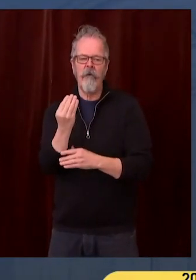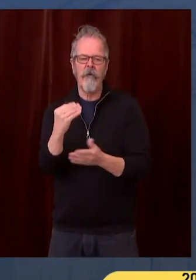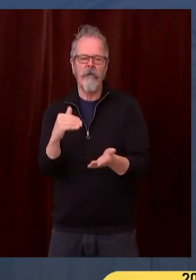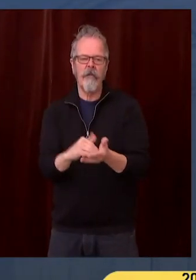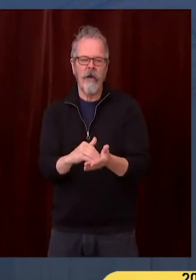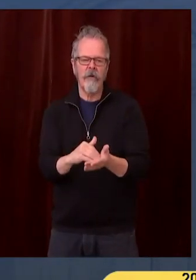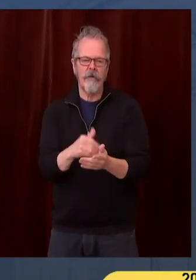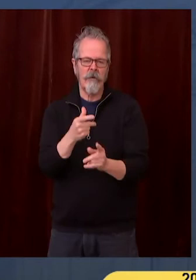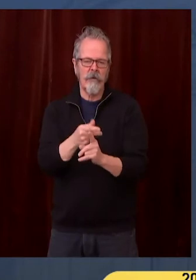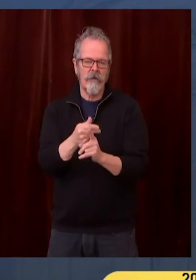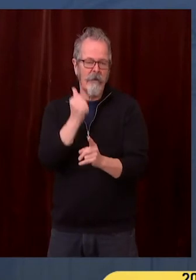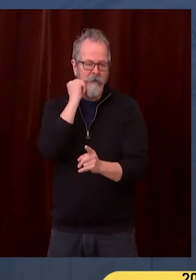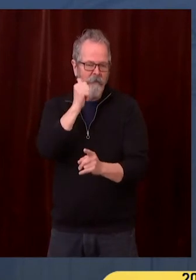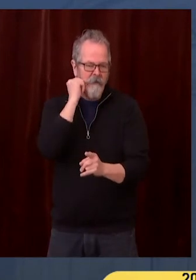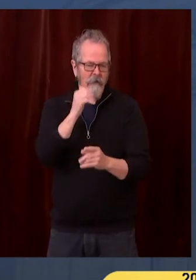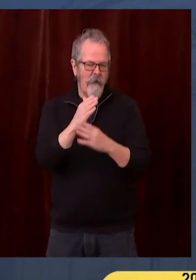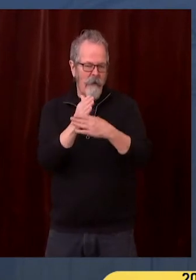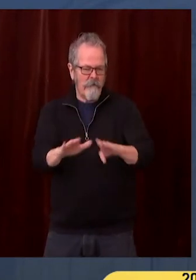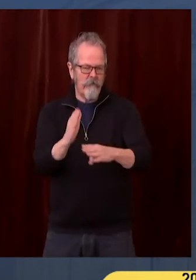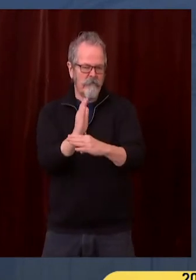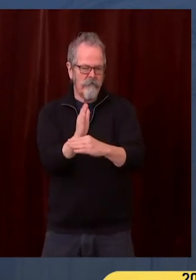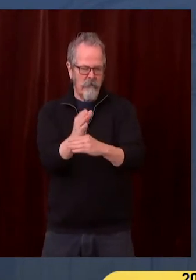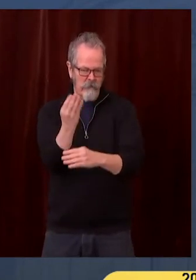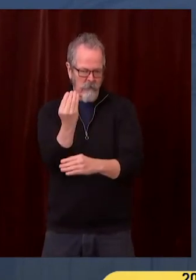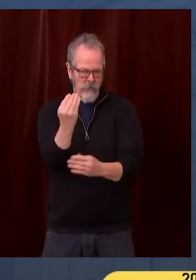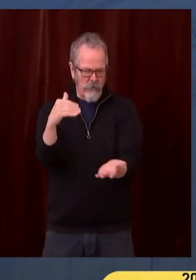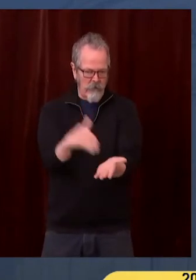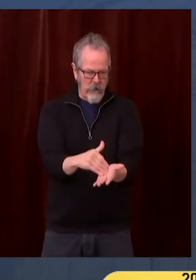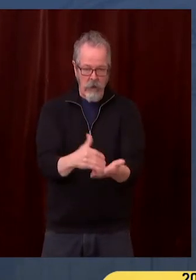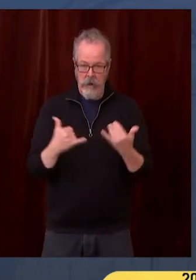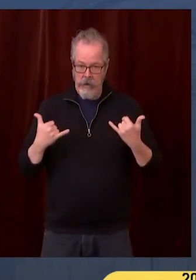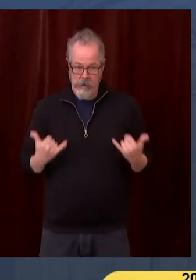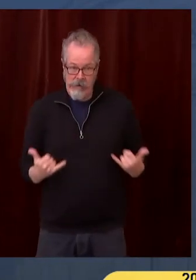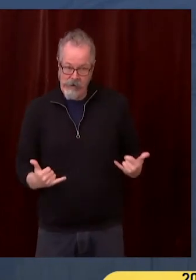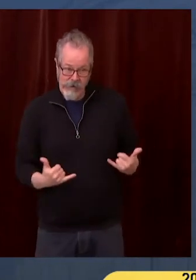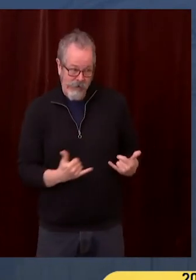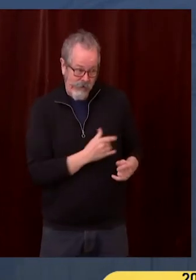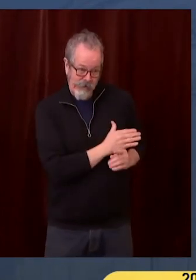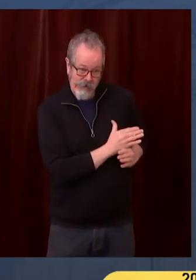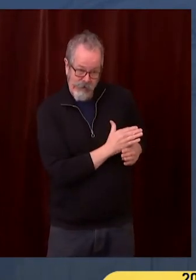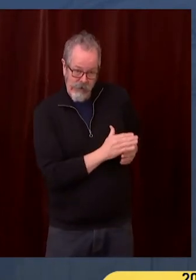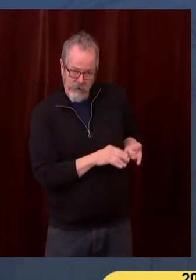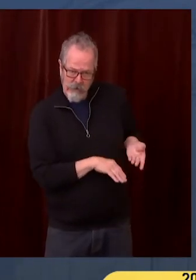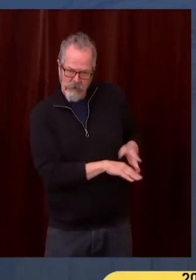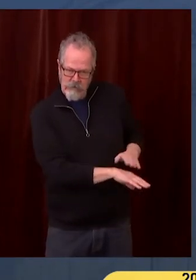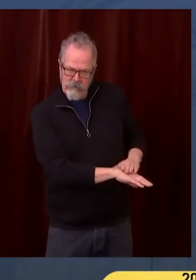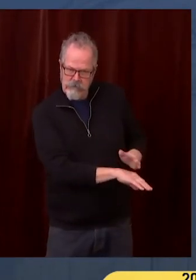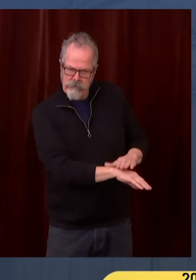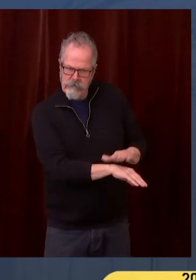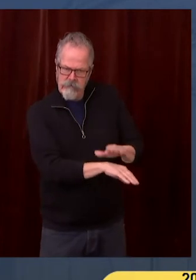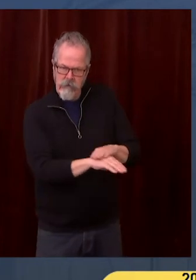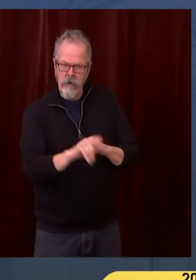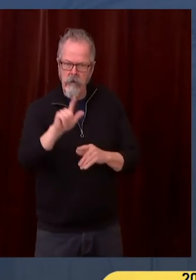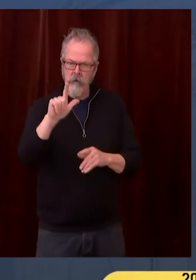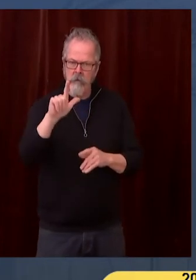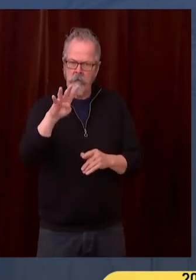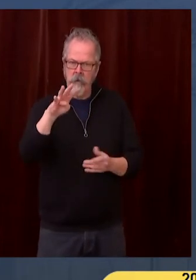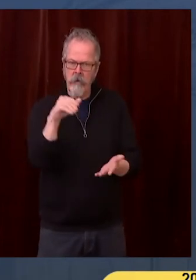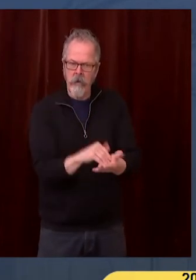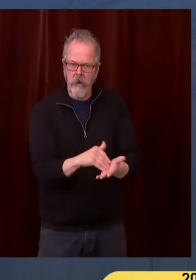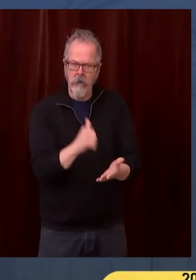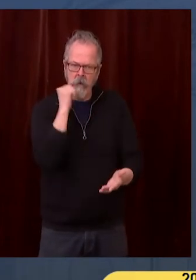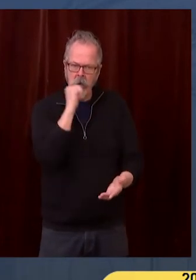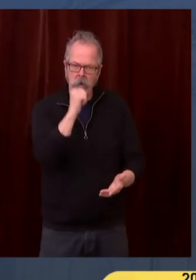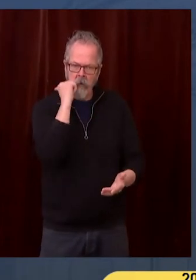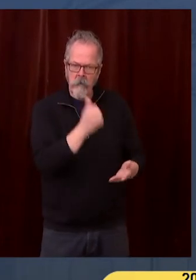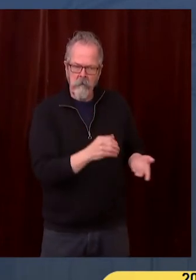day. And now about a week later, we're up to about 24,000 a day on a seven-day rolling average. That's